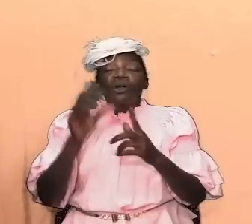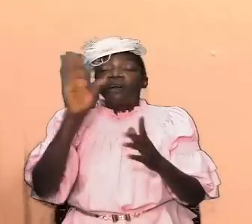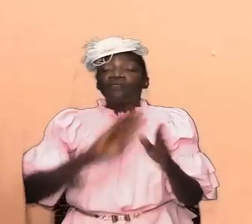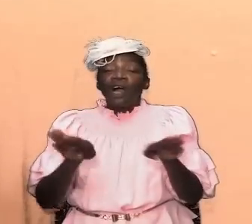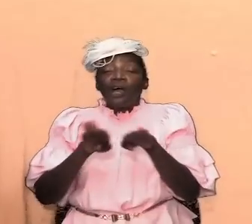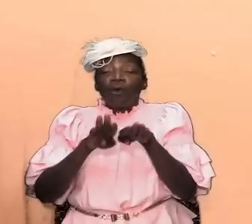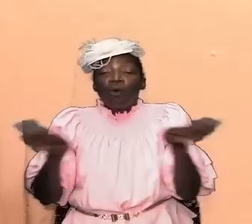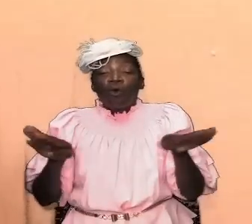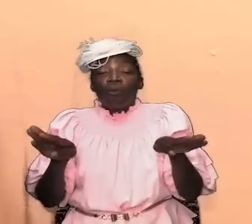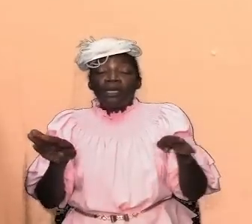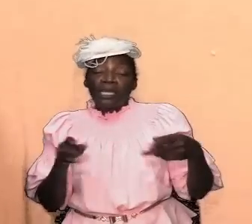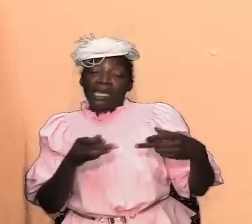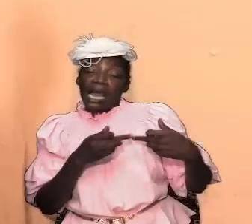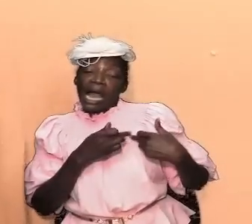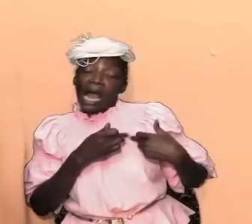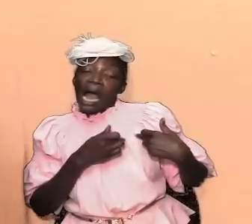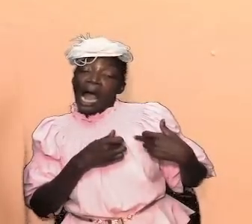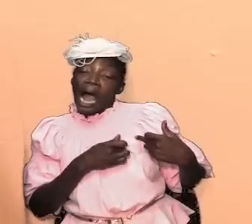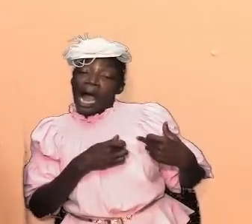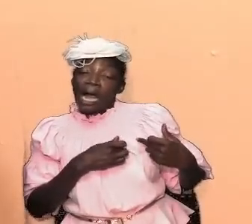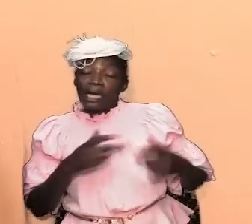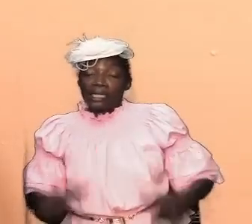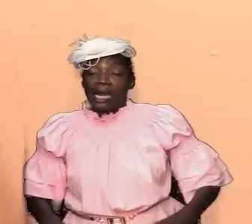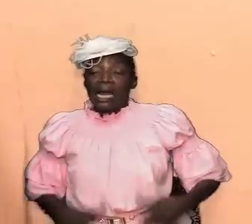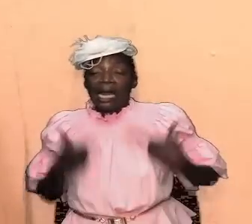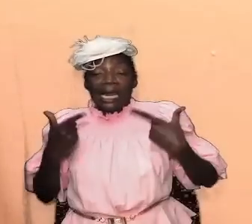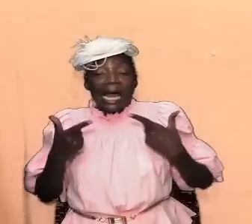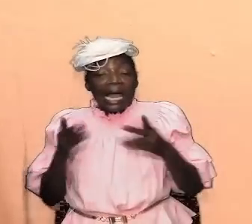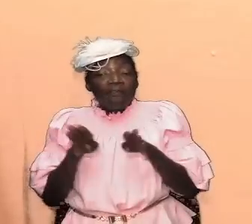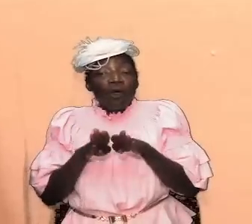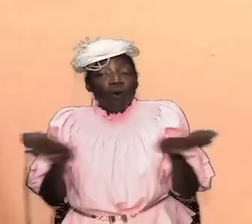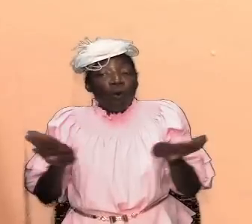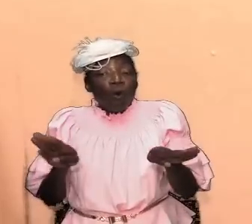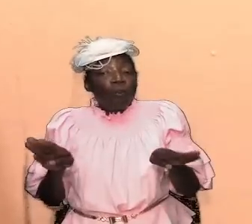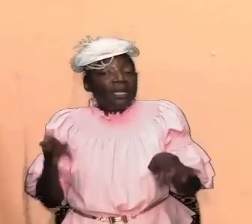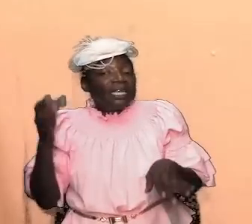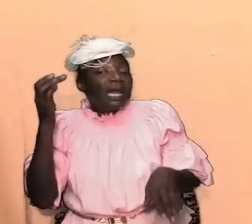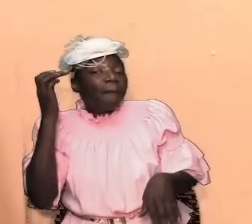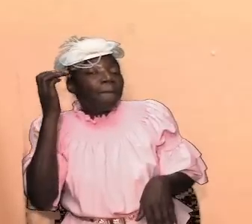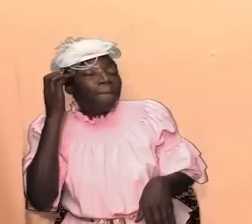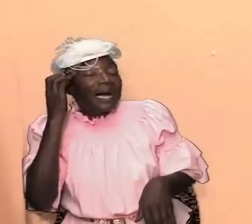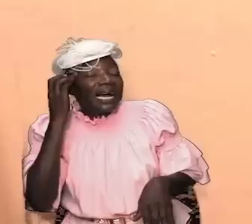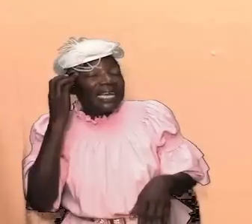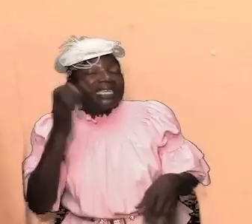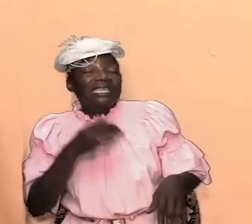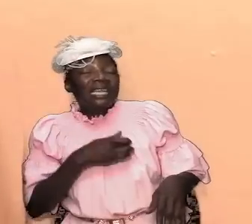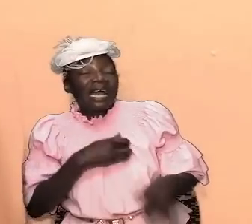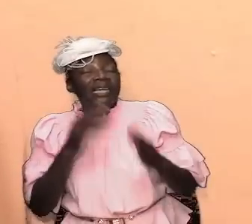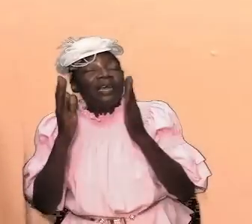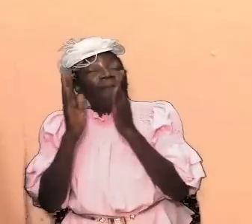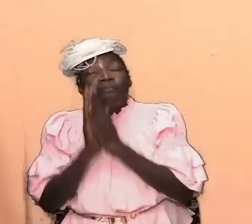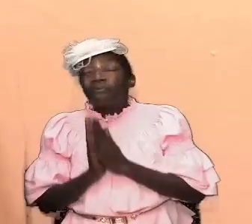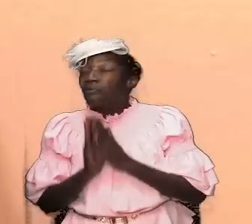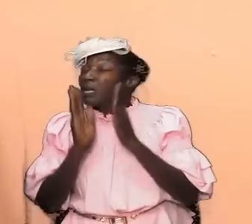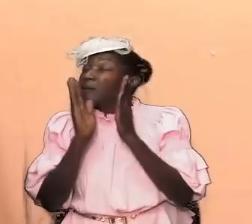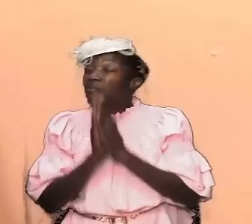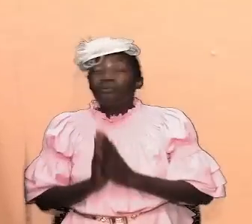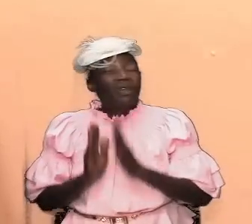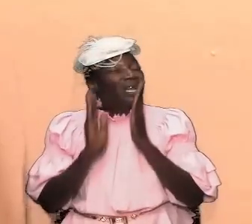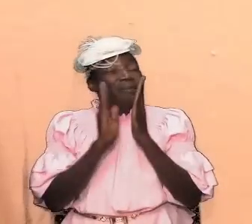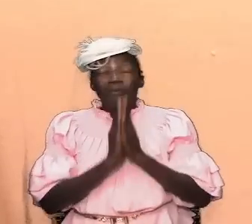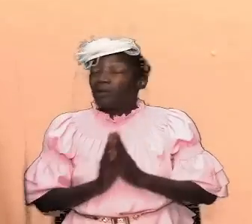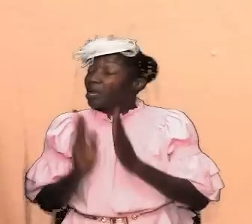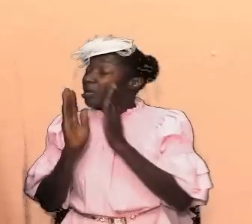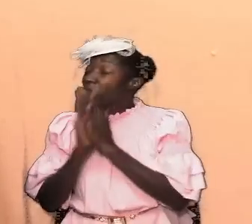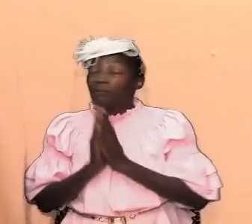heart and in your life to open itself in our minds and in our hearts and i pray and urge and admonish